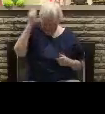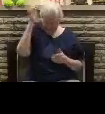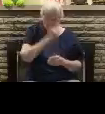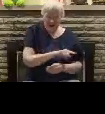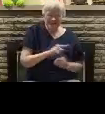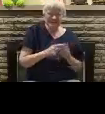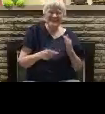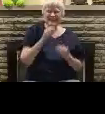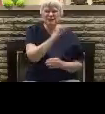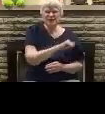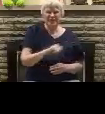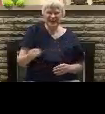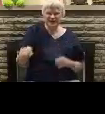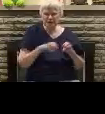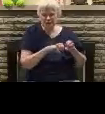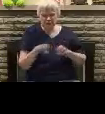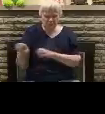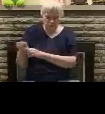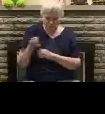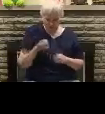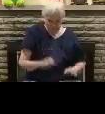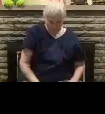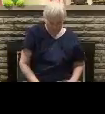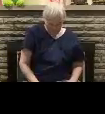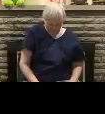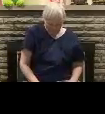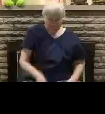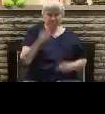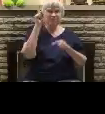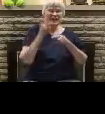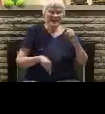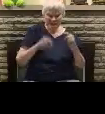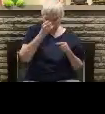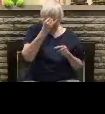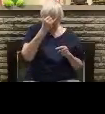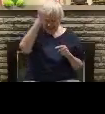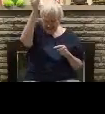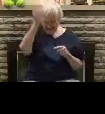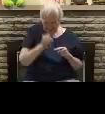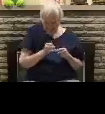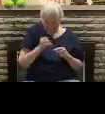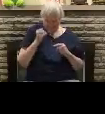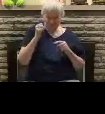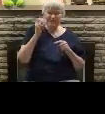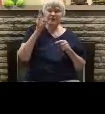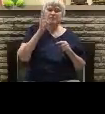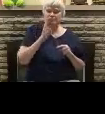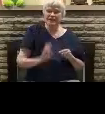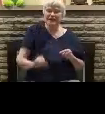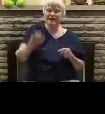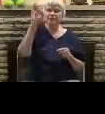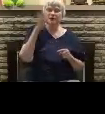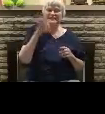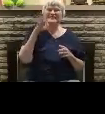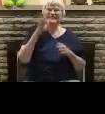That's it. I wouldn't, I wouldn't, I can't imagine going along with this thing. I can't imagine being